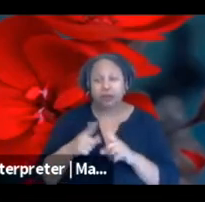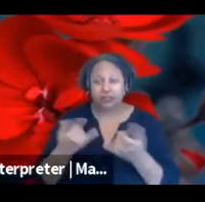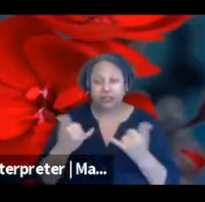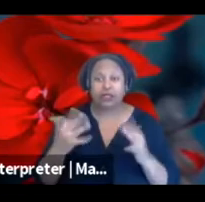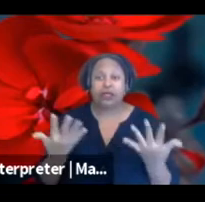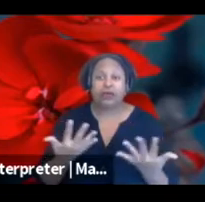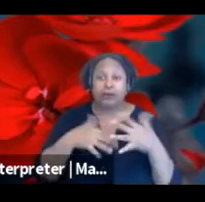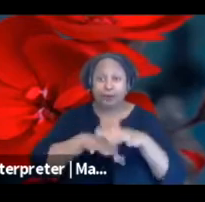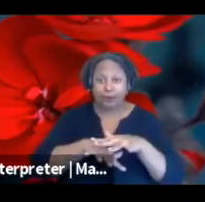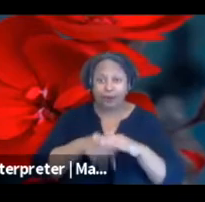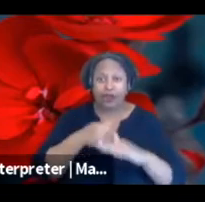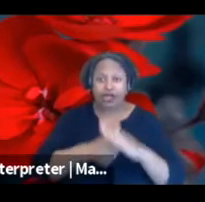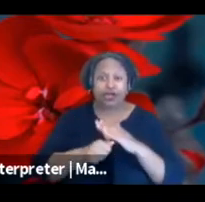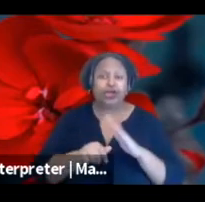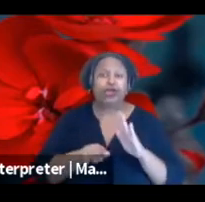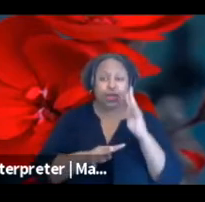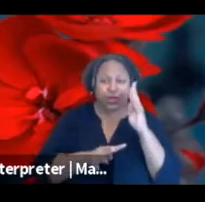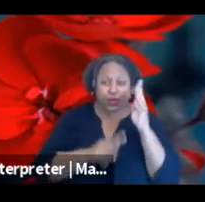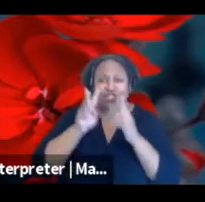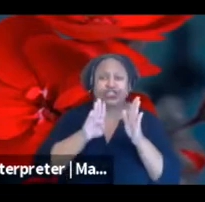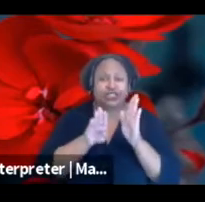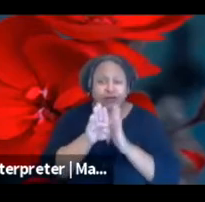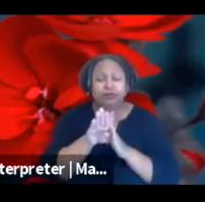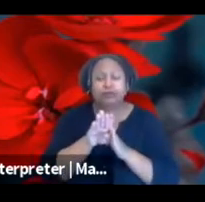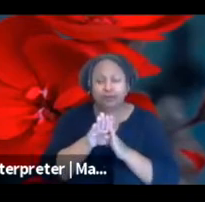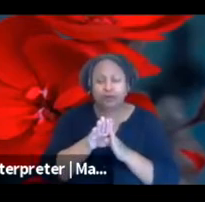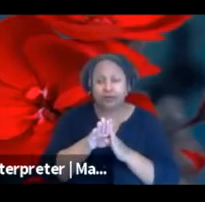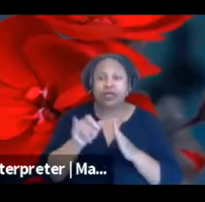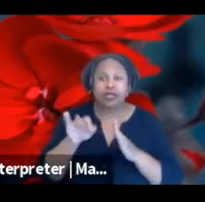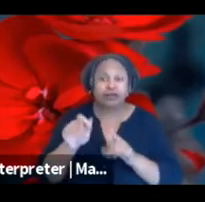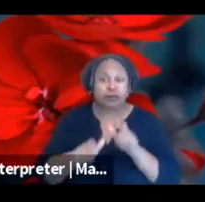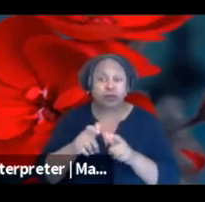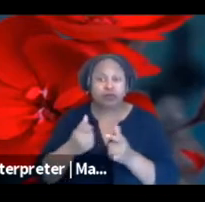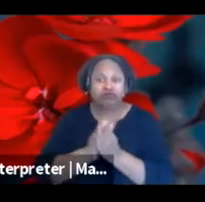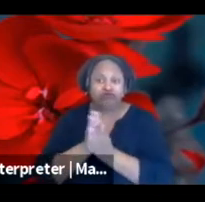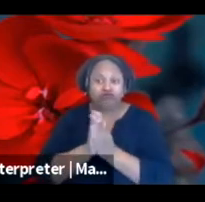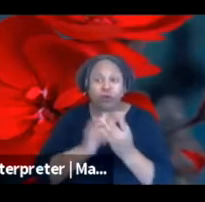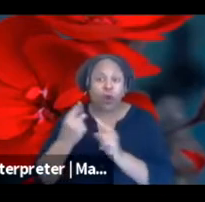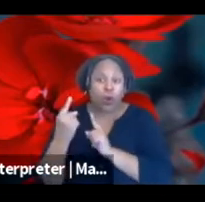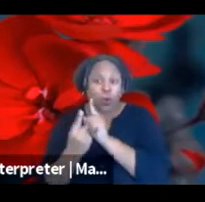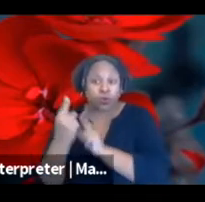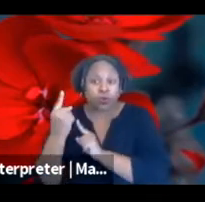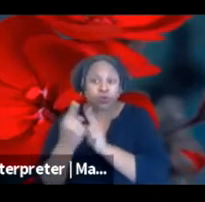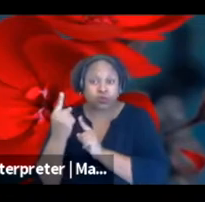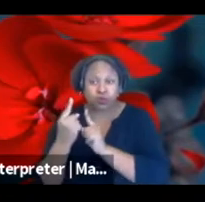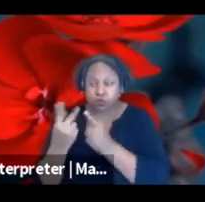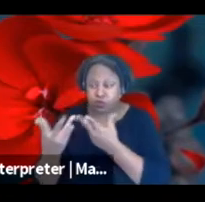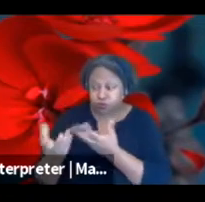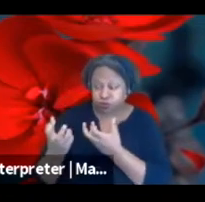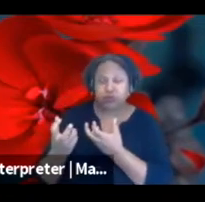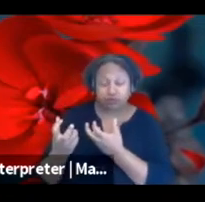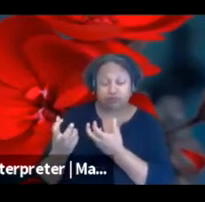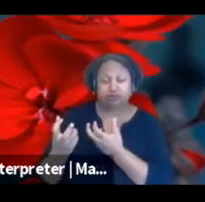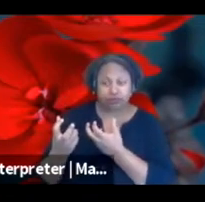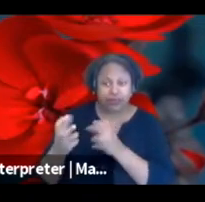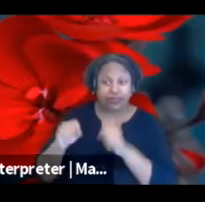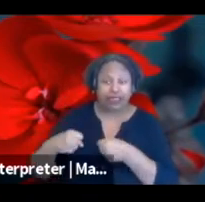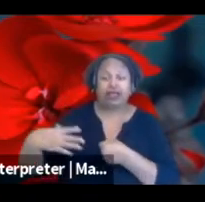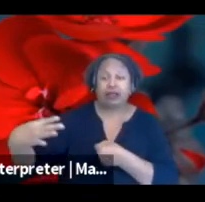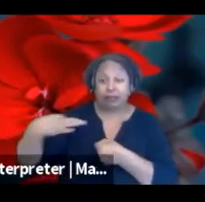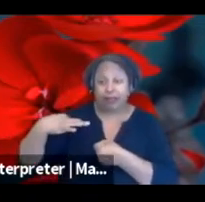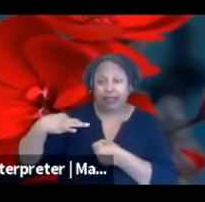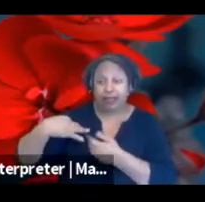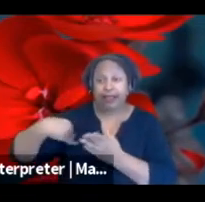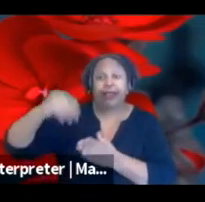the creation and development. So those who are looking for one-to-one mentorship can write the application